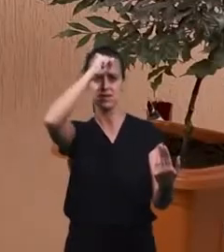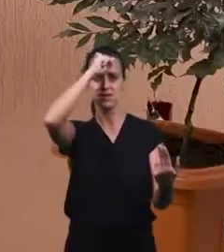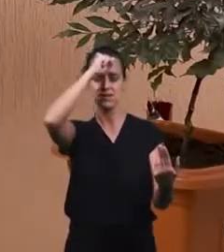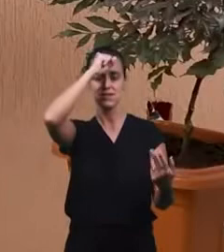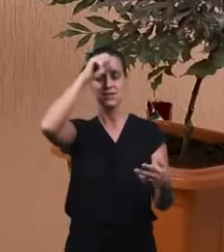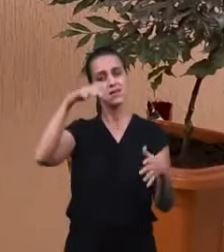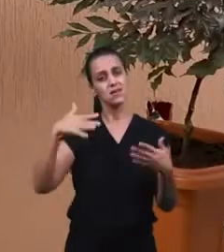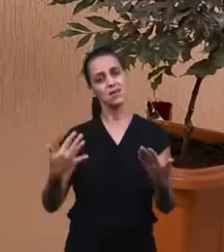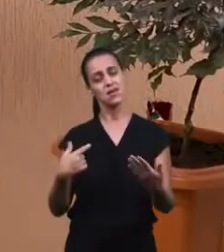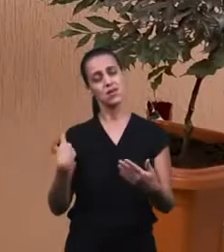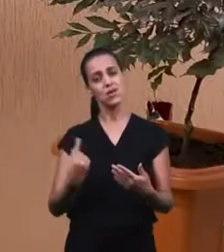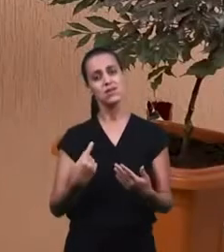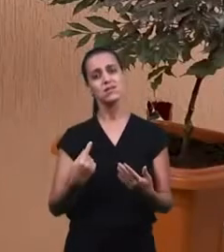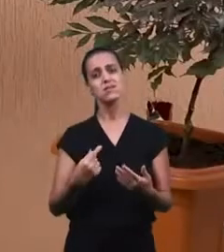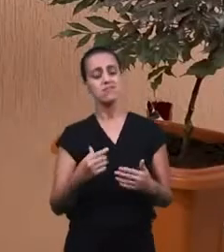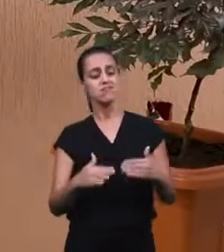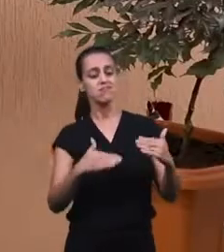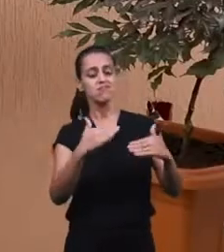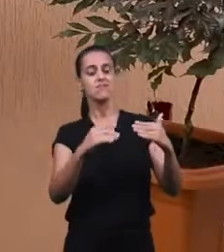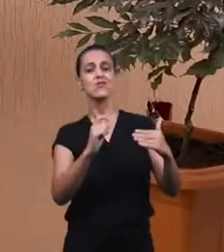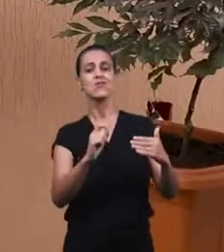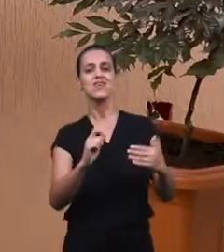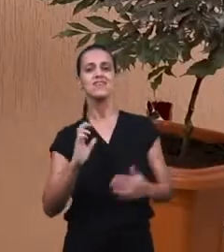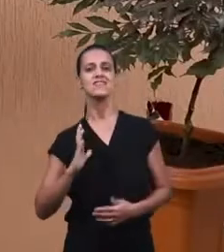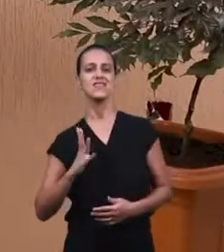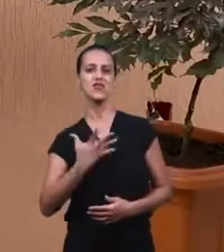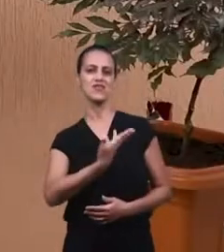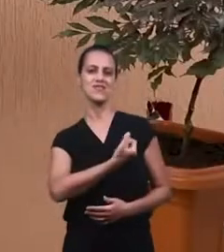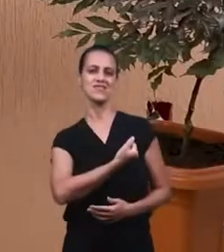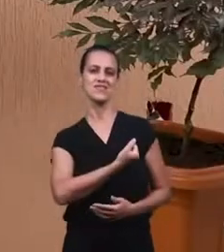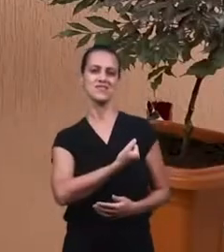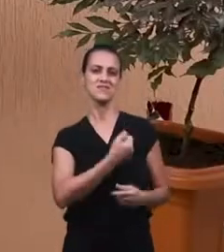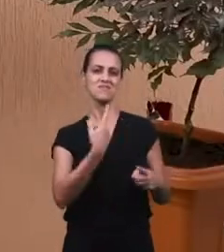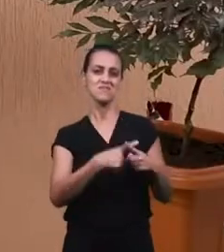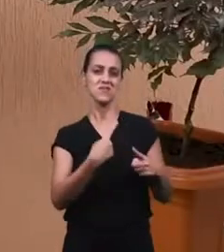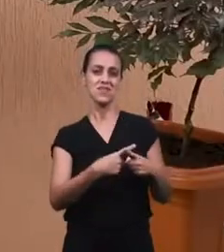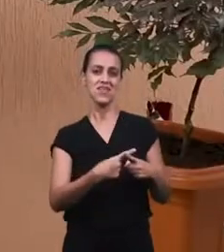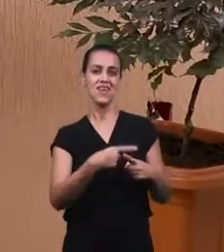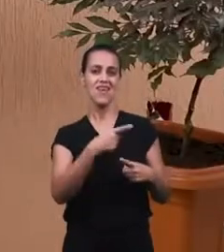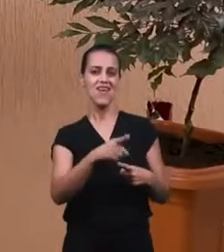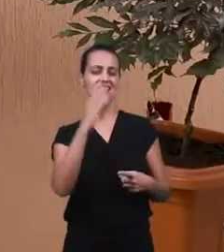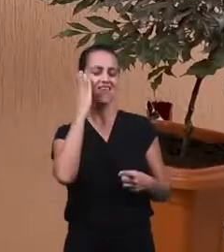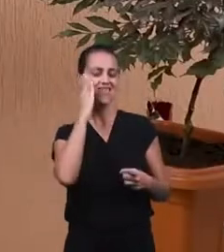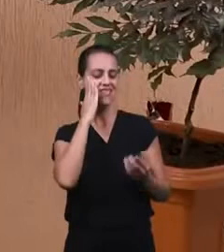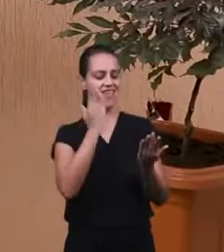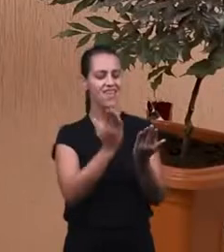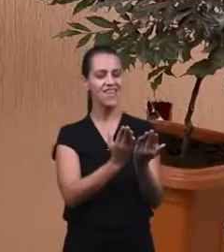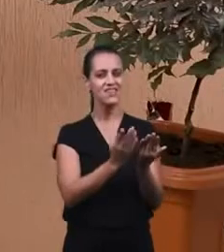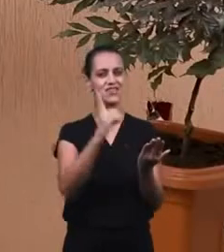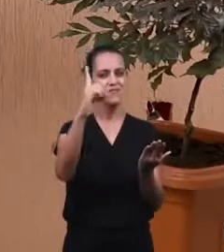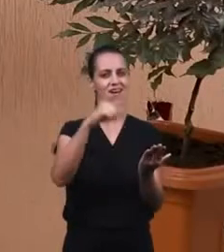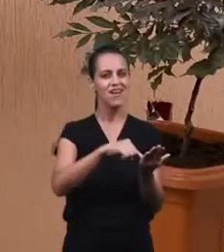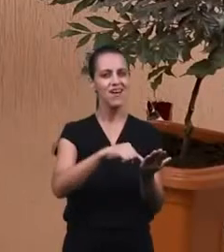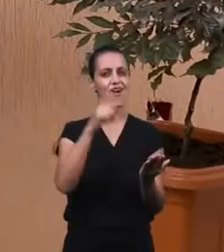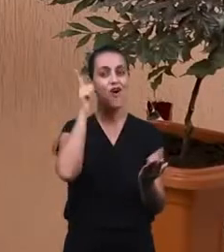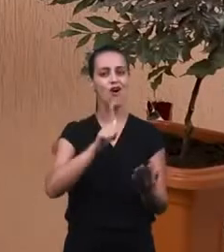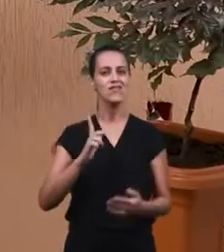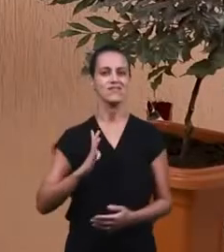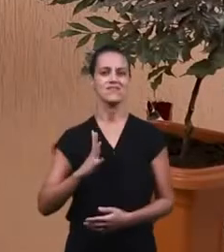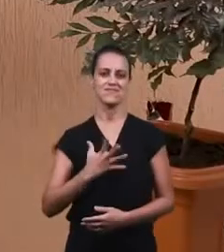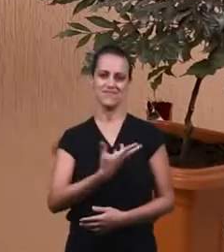And with that. We're promoting. Salvation. Because. By hearing. word. Comes. Our salvation.